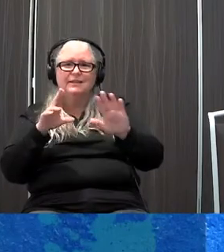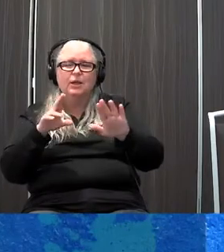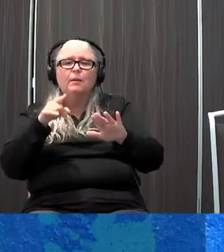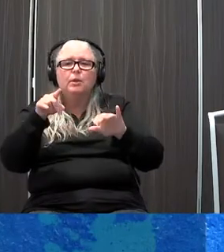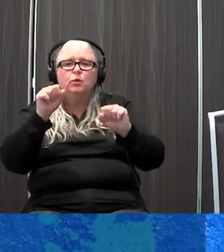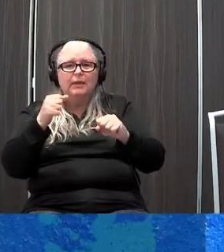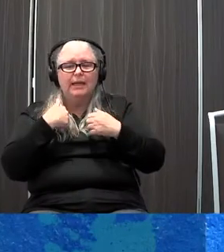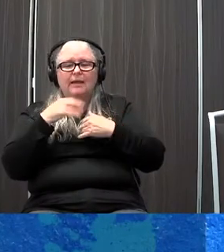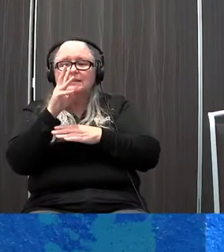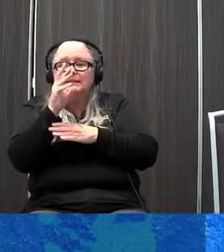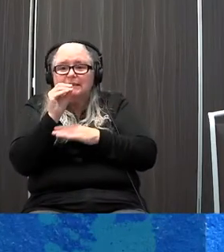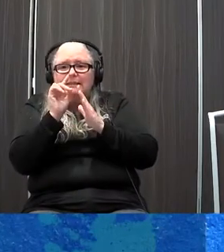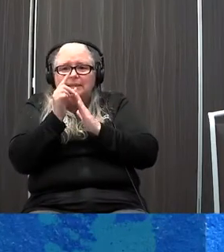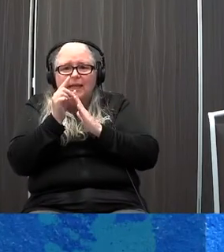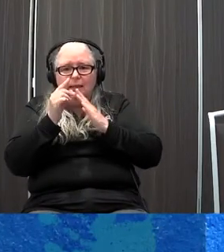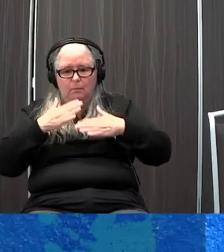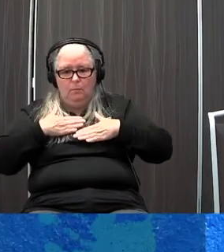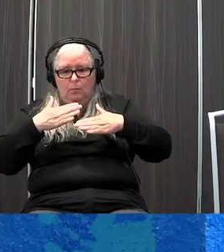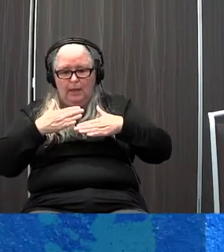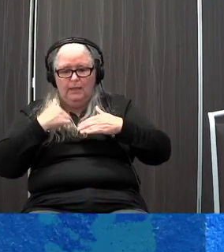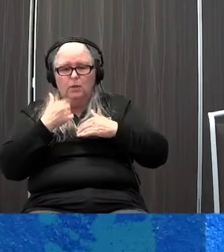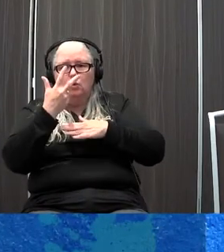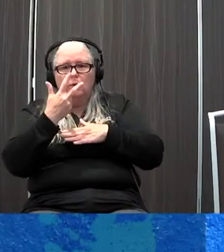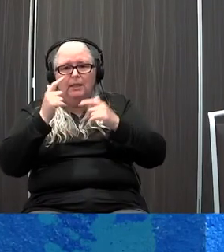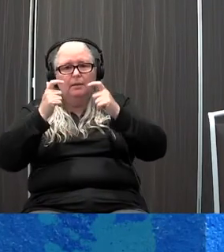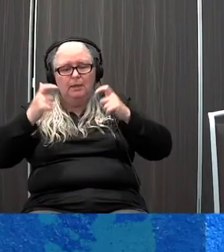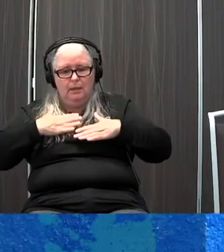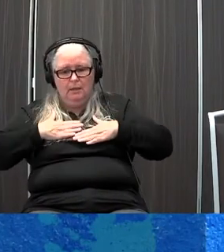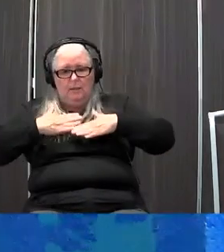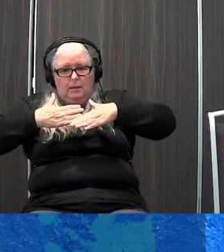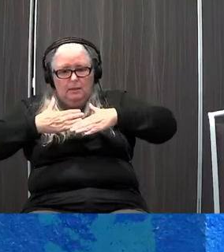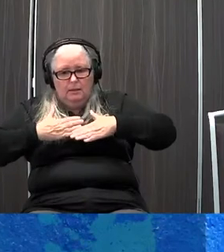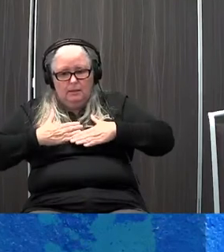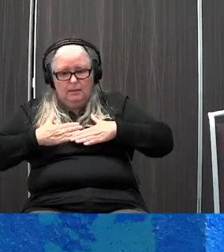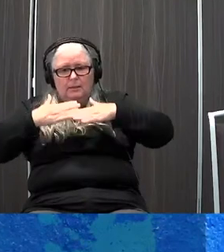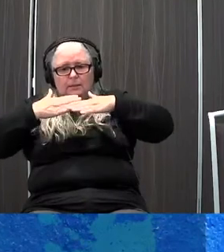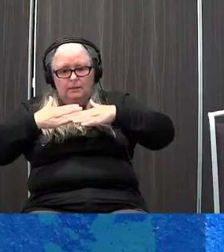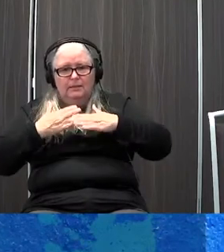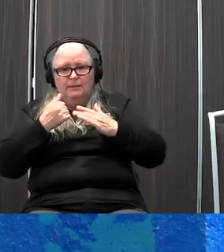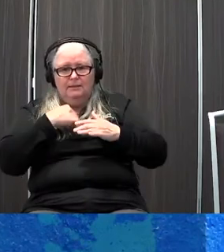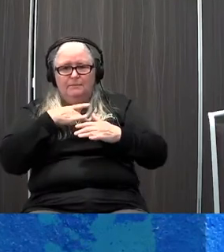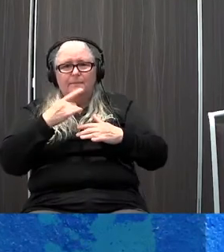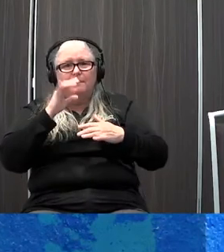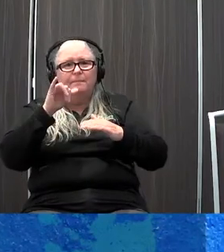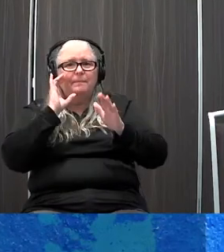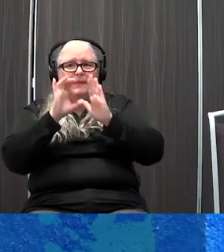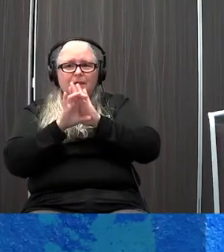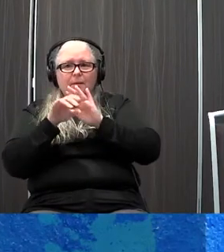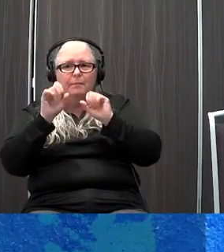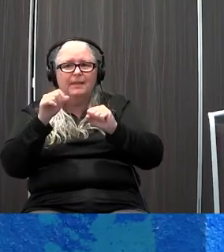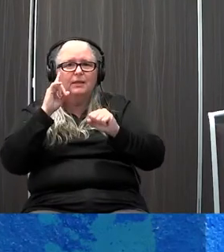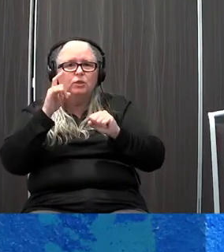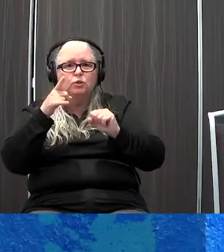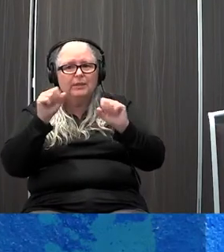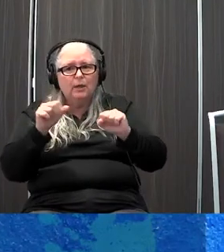and take three big belly breaths just to settle your system down. So I like the picture because it's real life, and we can drop into this in many places